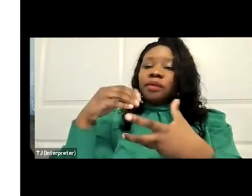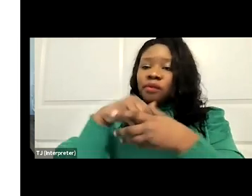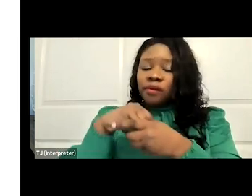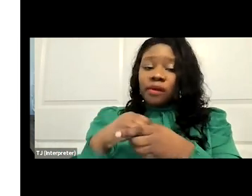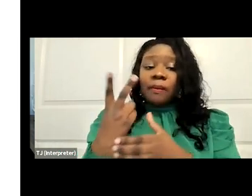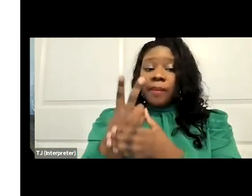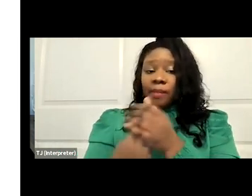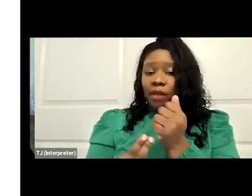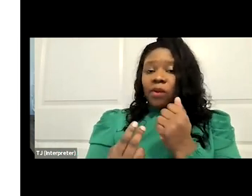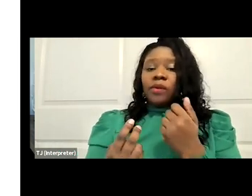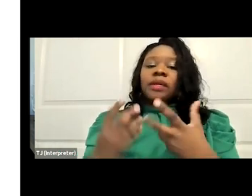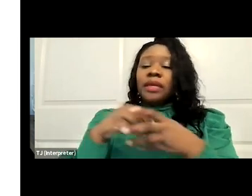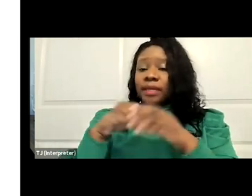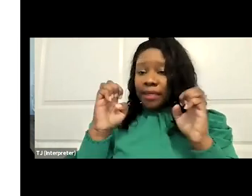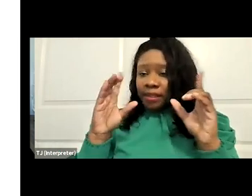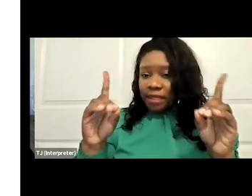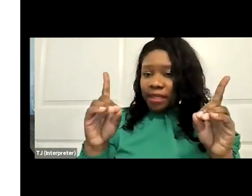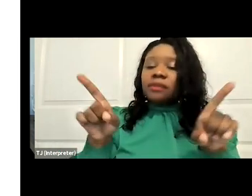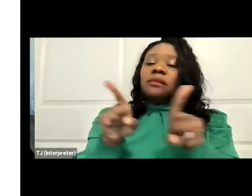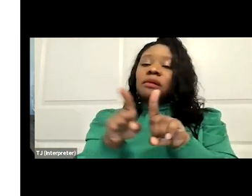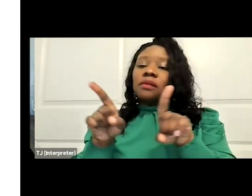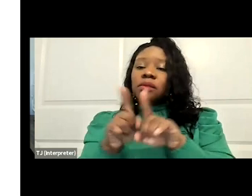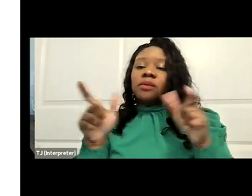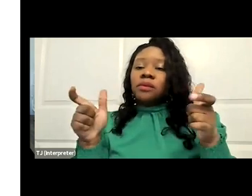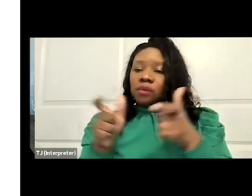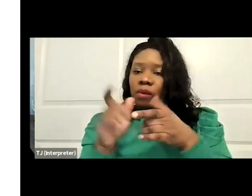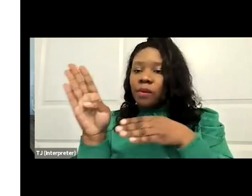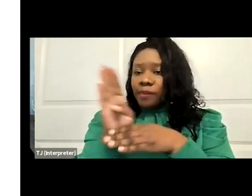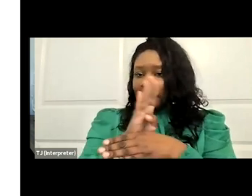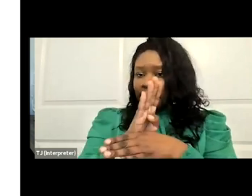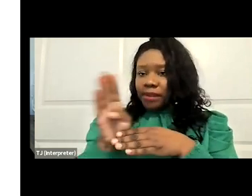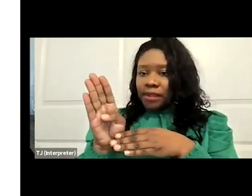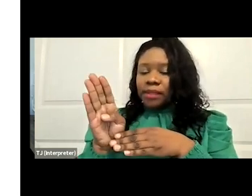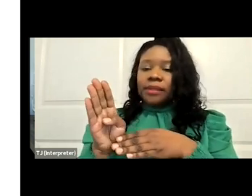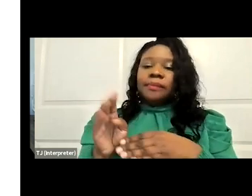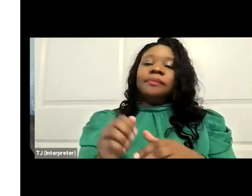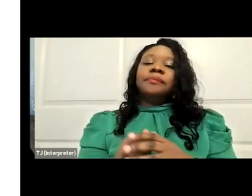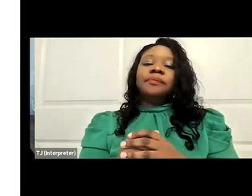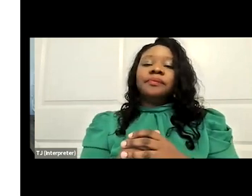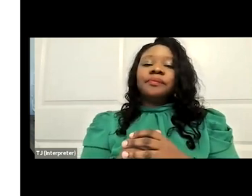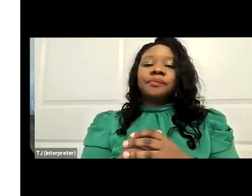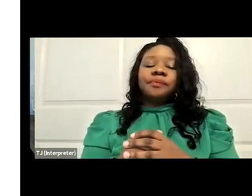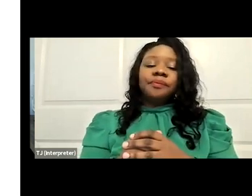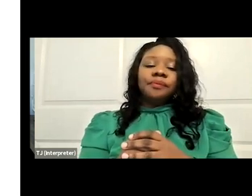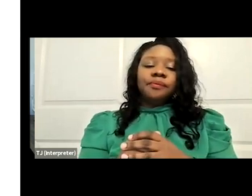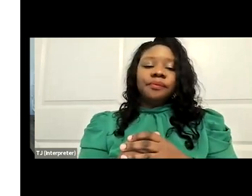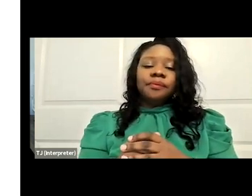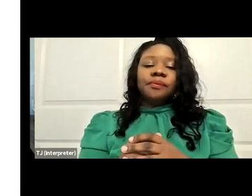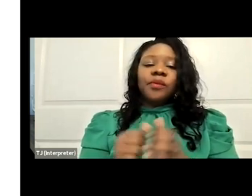within education and within small business, respectively, with